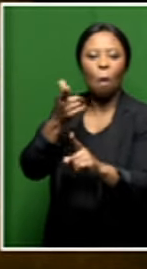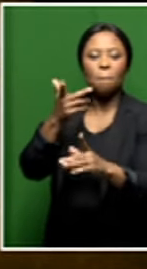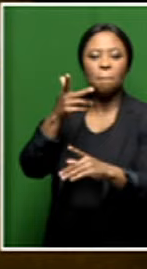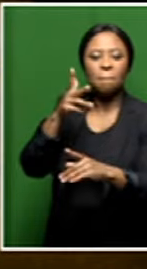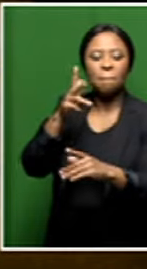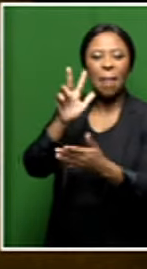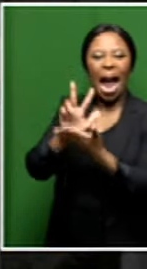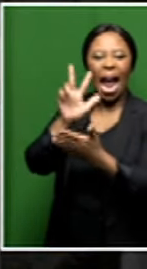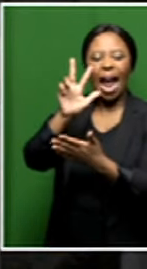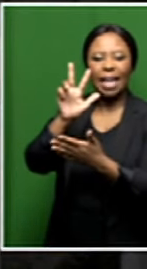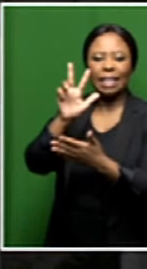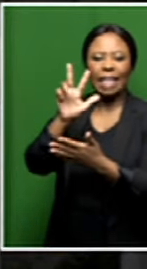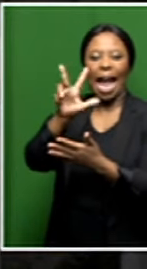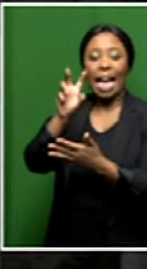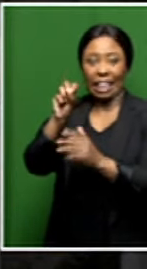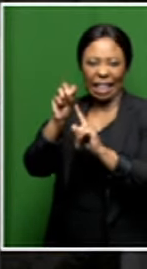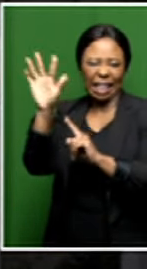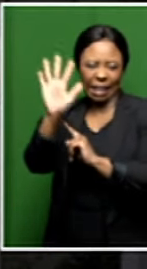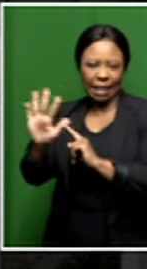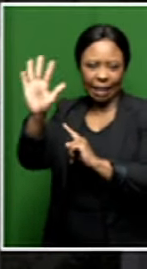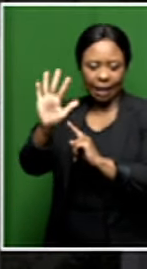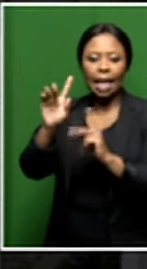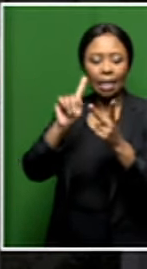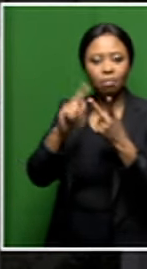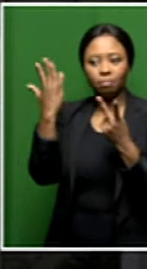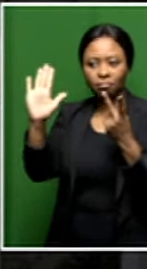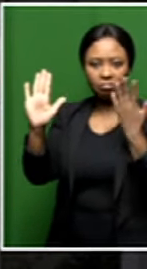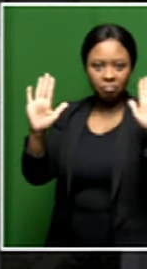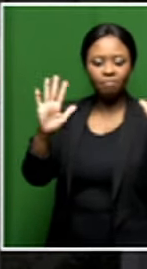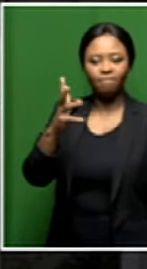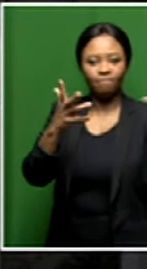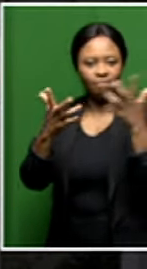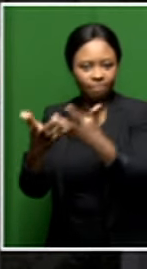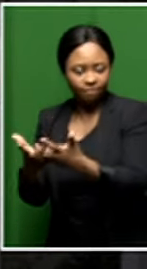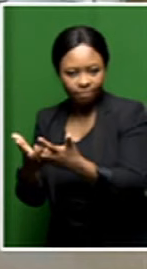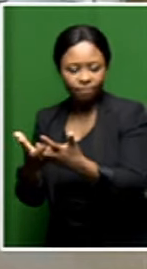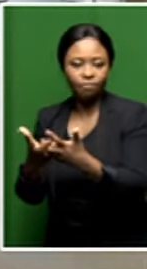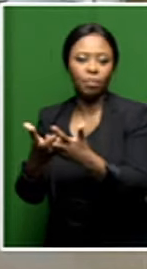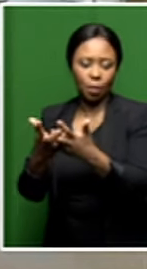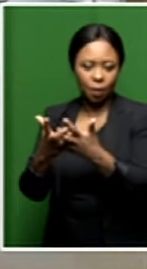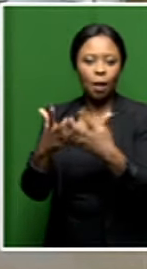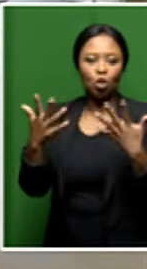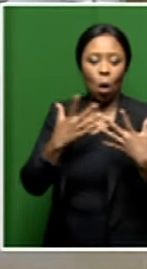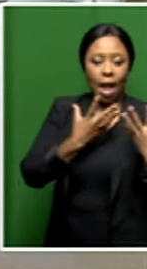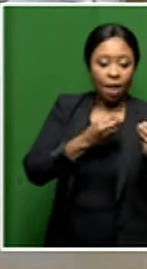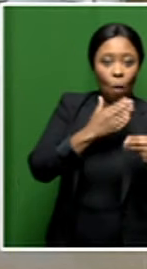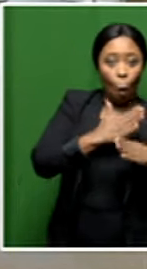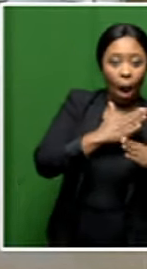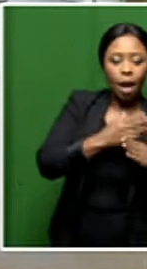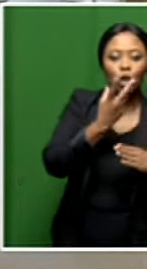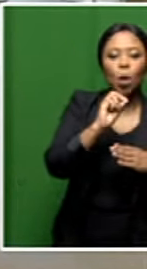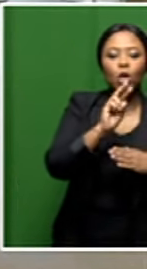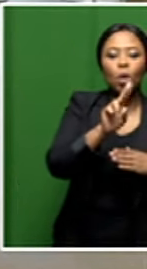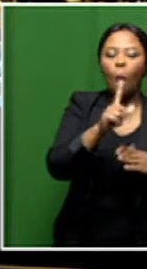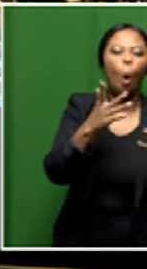to to to to to to exhibition itself in its entirety. There is a work from 2021 or